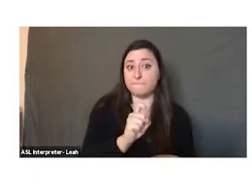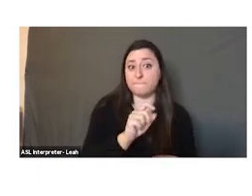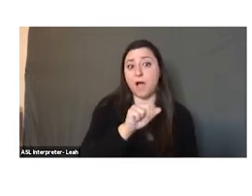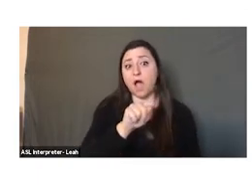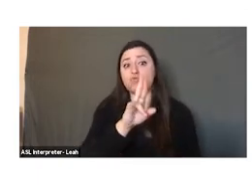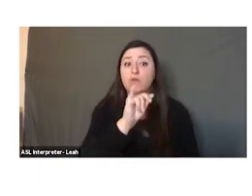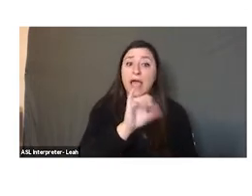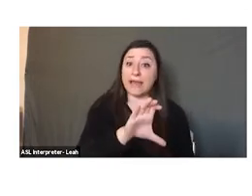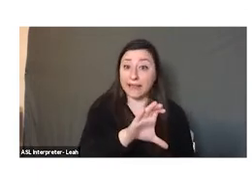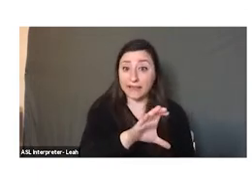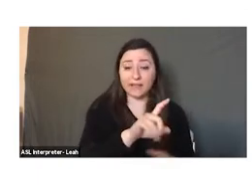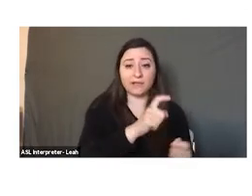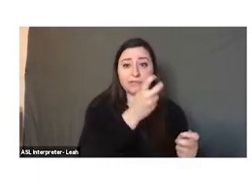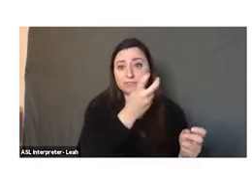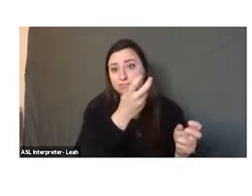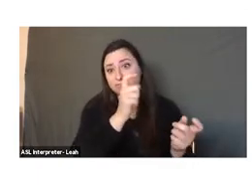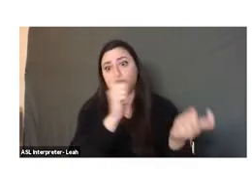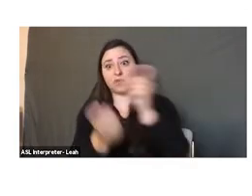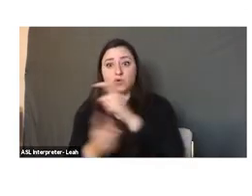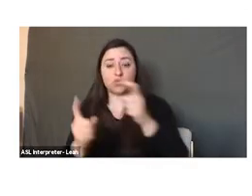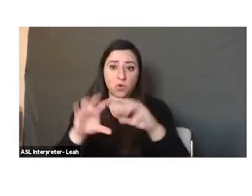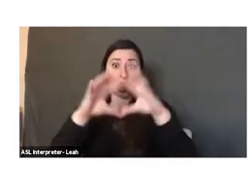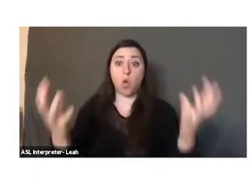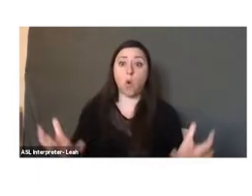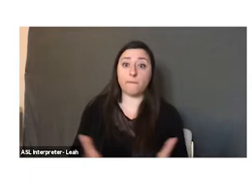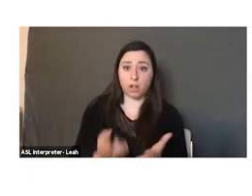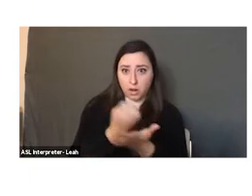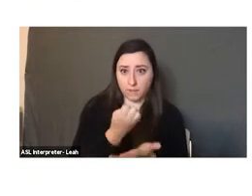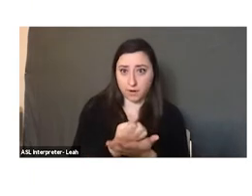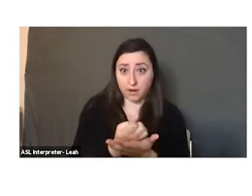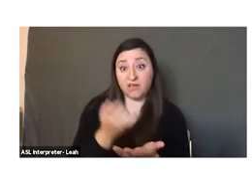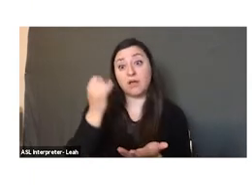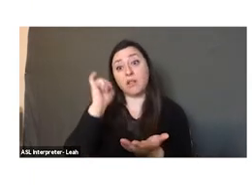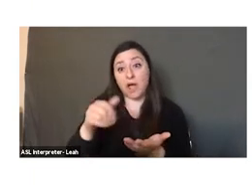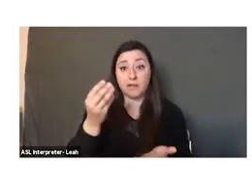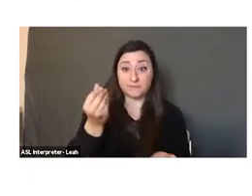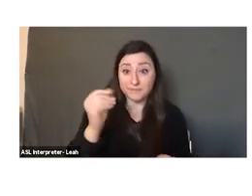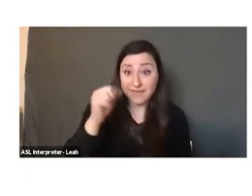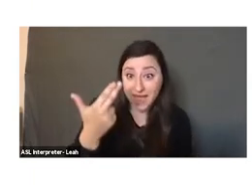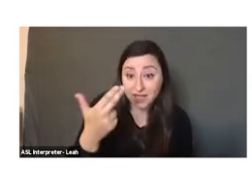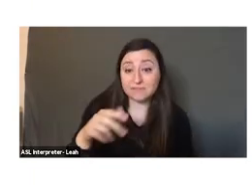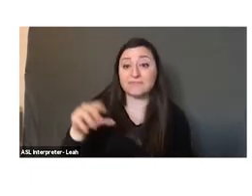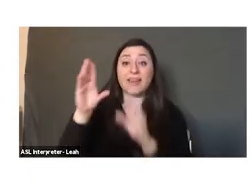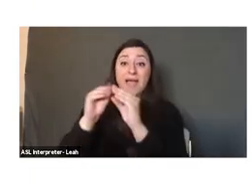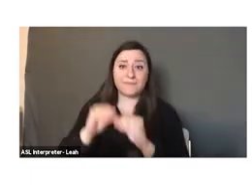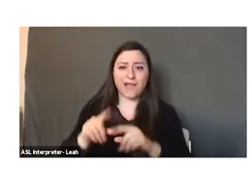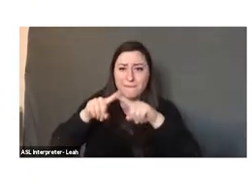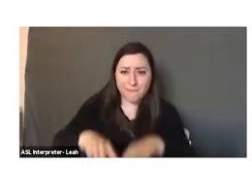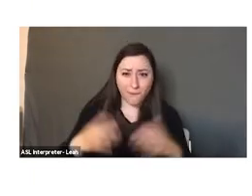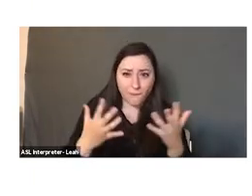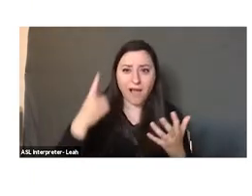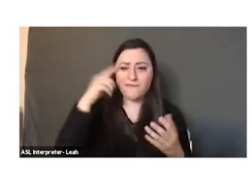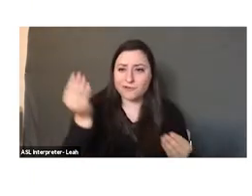actually opening to the global economy, which required the use of cash, where Lebanese relied on barter and exchange